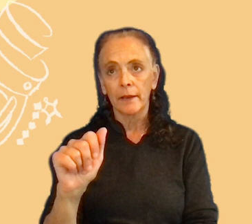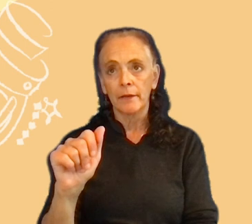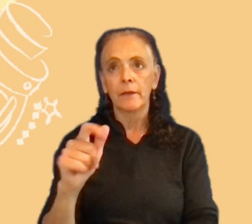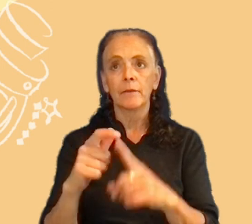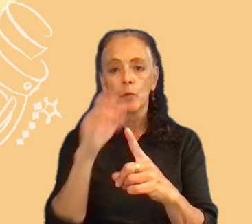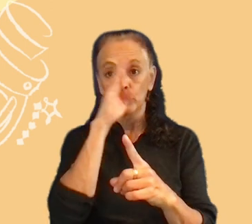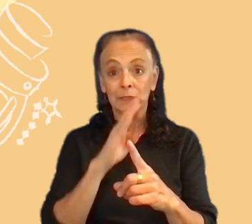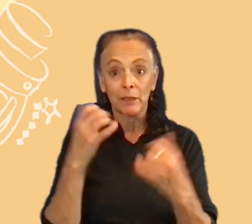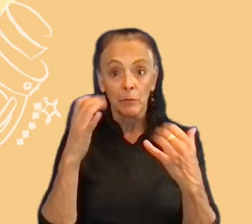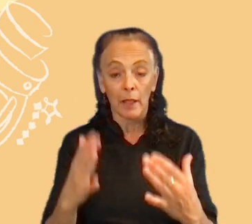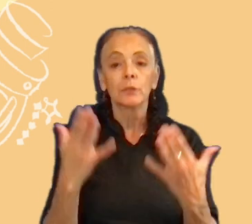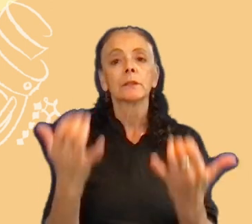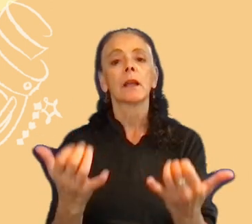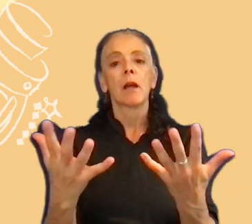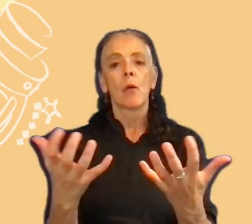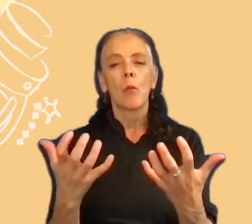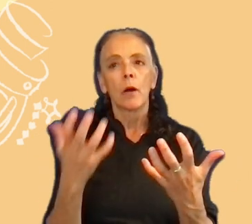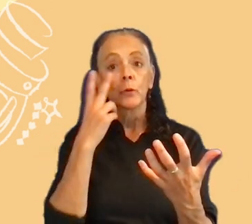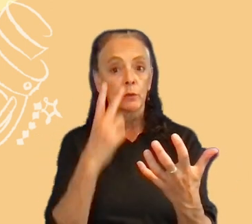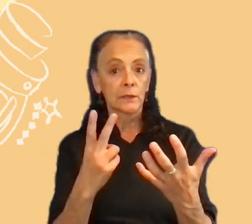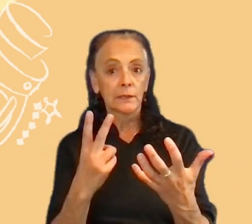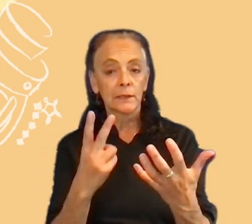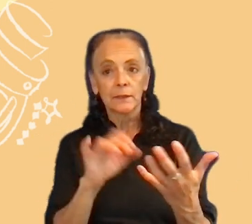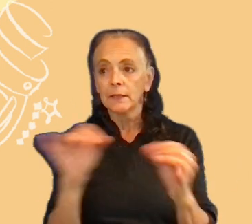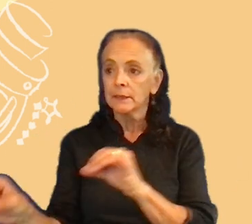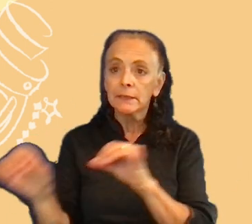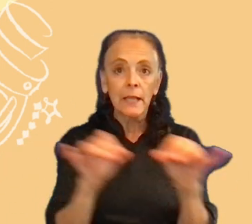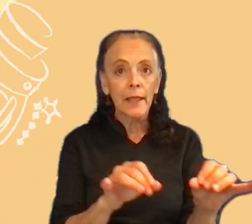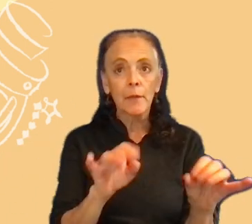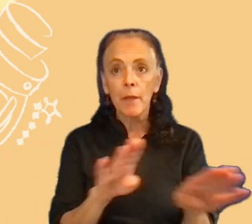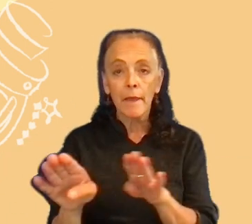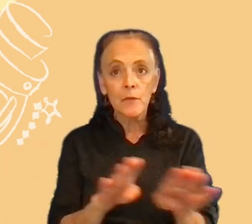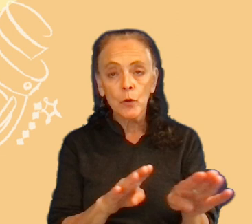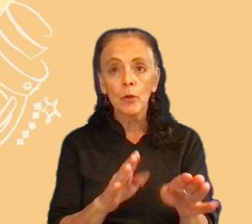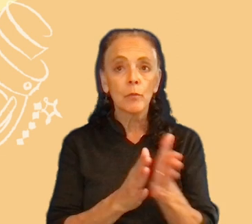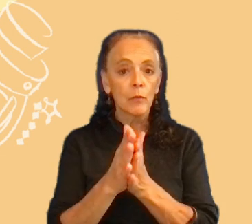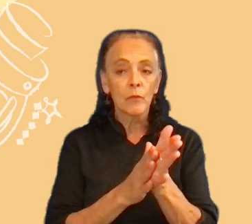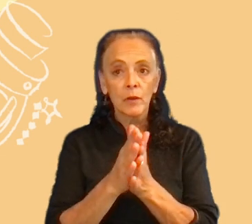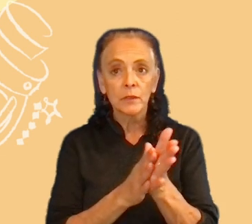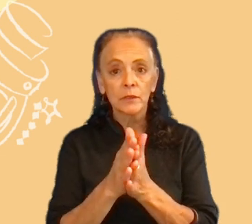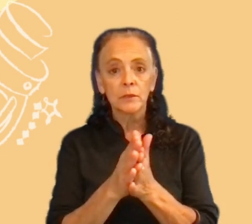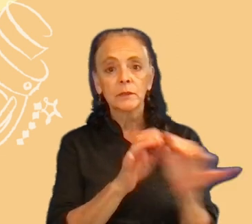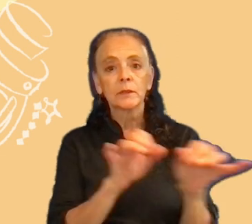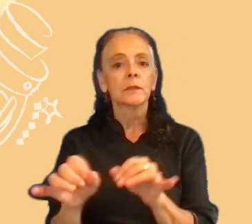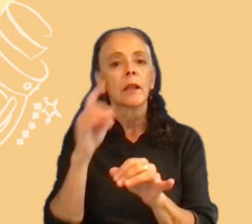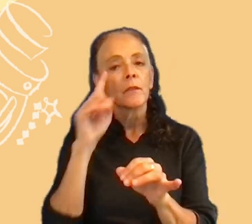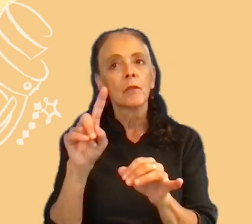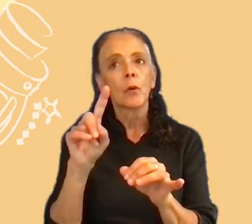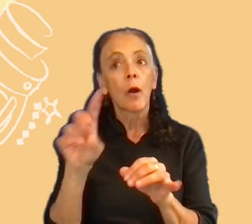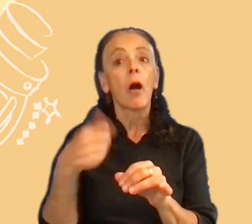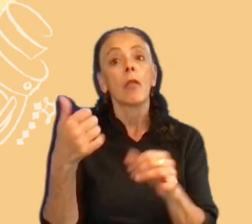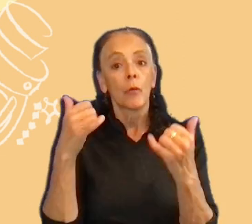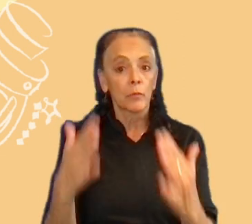and now we wanted to see if the same behavior and motivations would be valid for the other